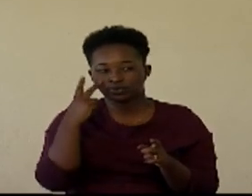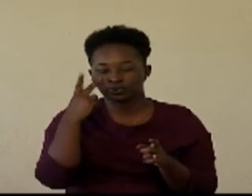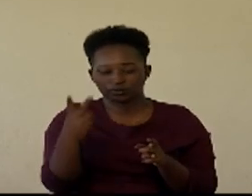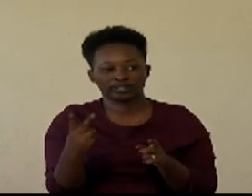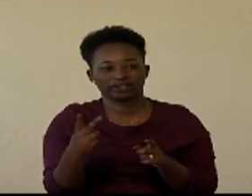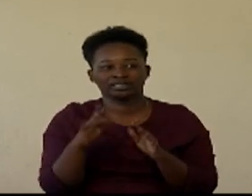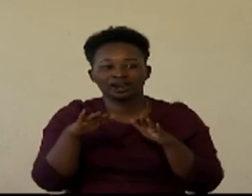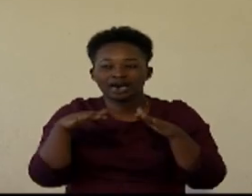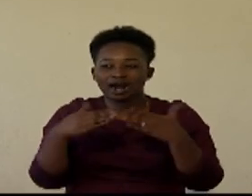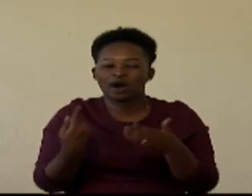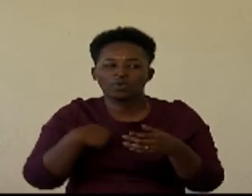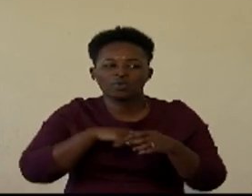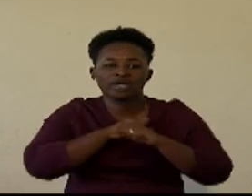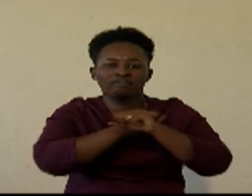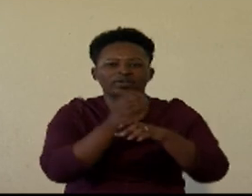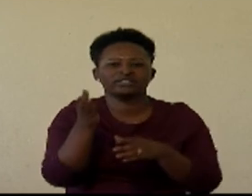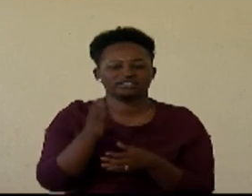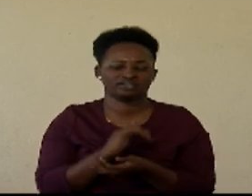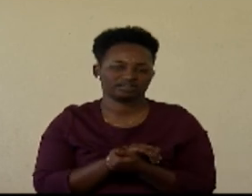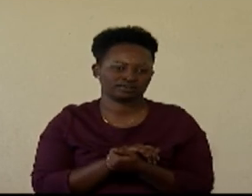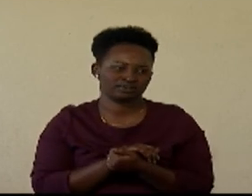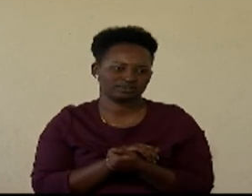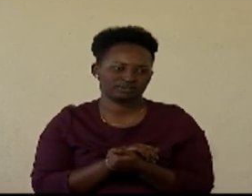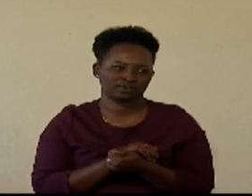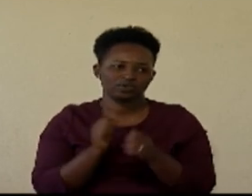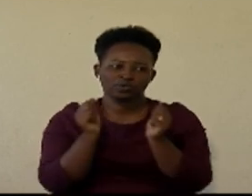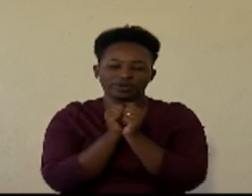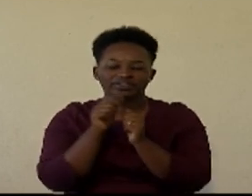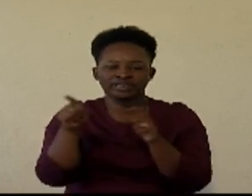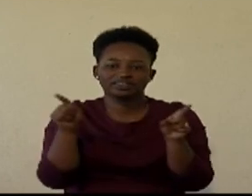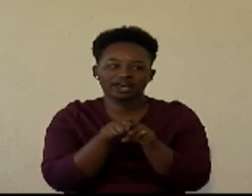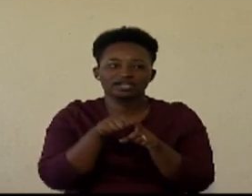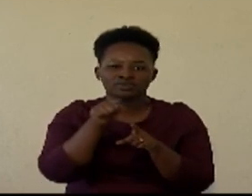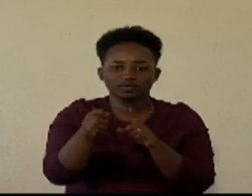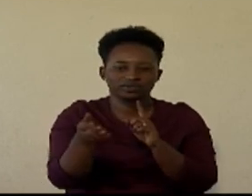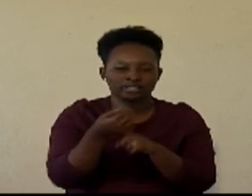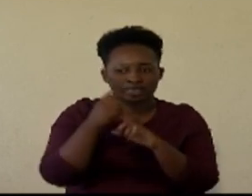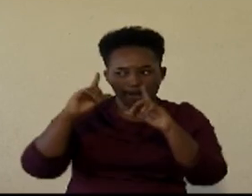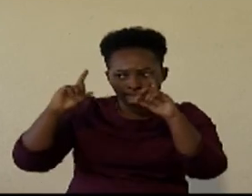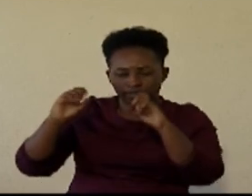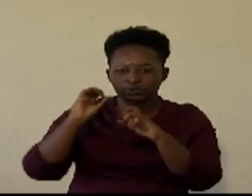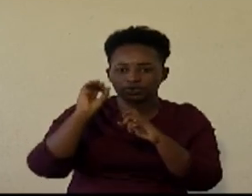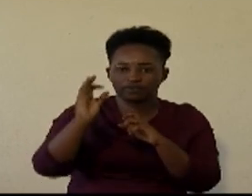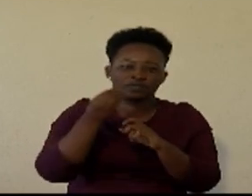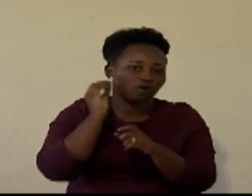how do we avoid this so with this as you take a caption of your homework